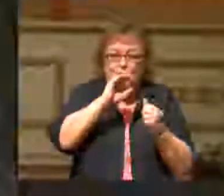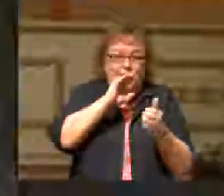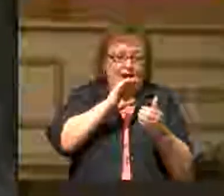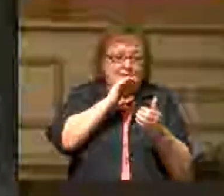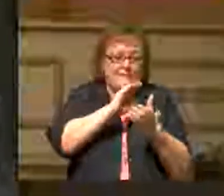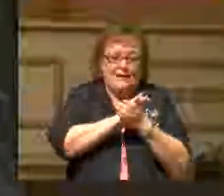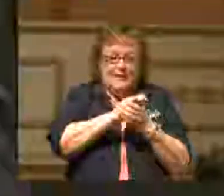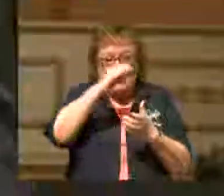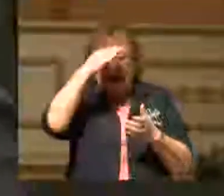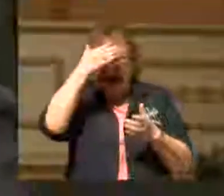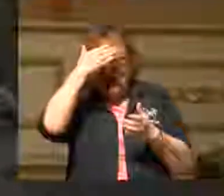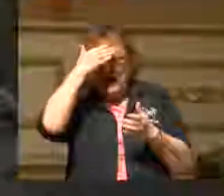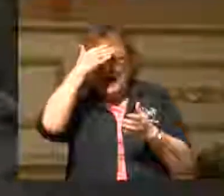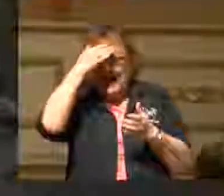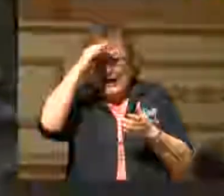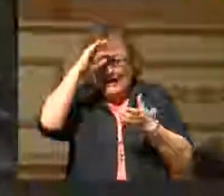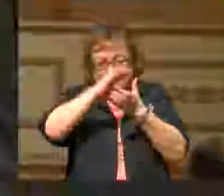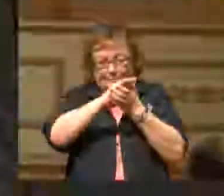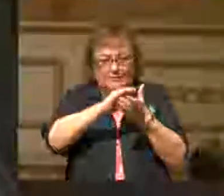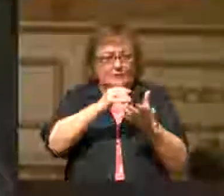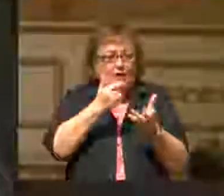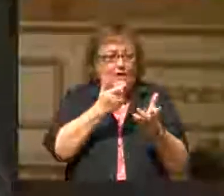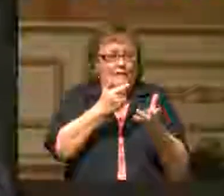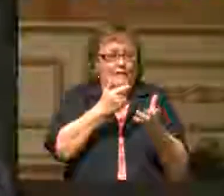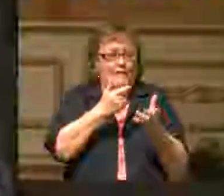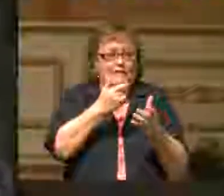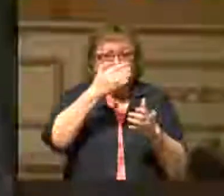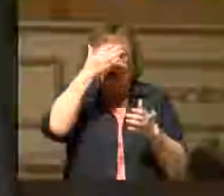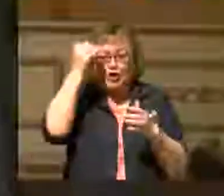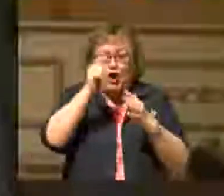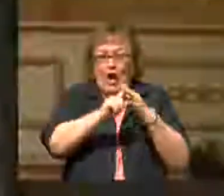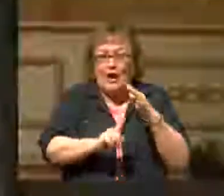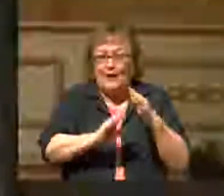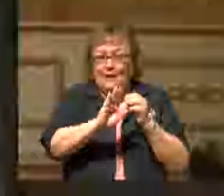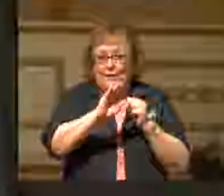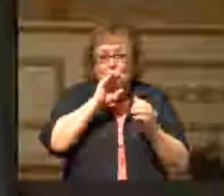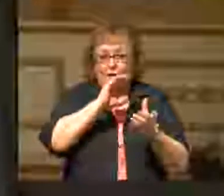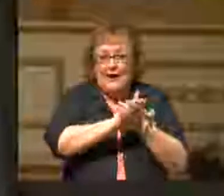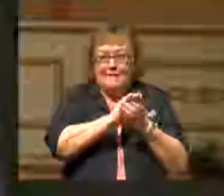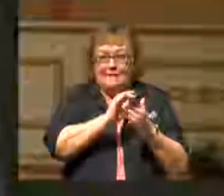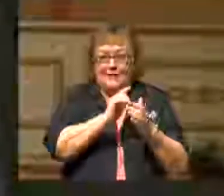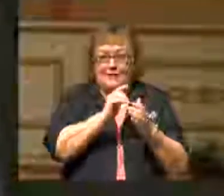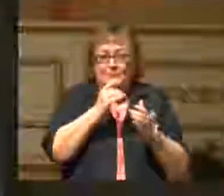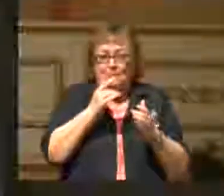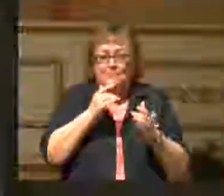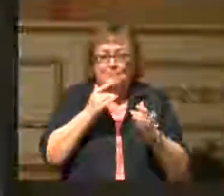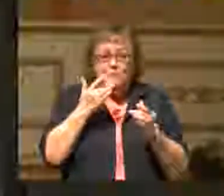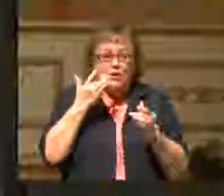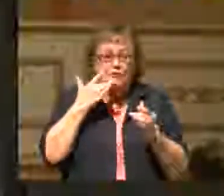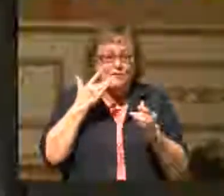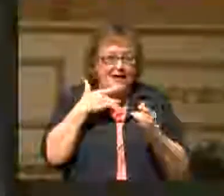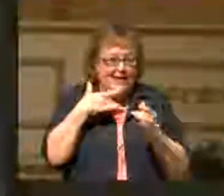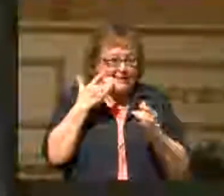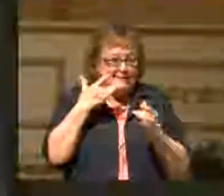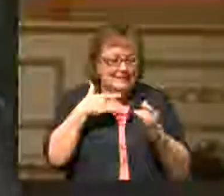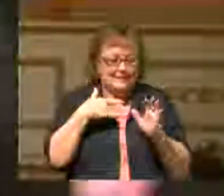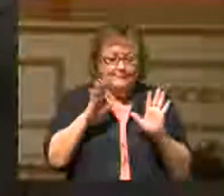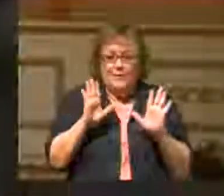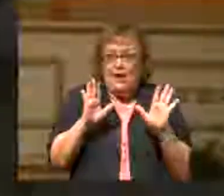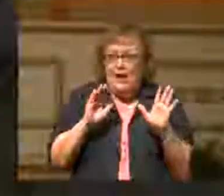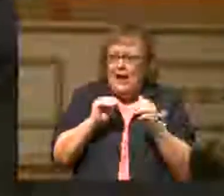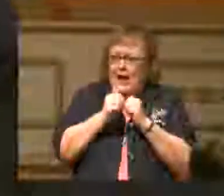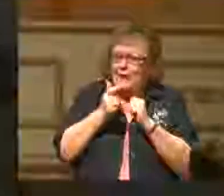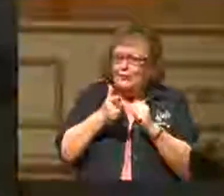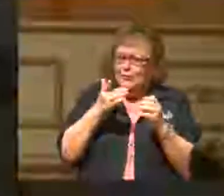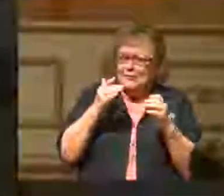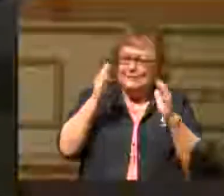A husband forgot the birthday of his wife, and he said to her, he said, without even skipping a beat, he said, how